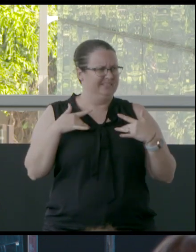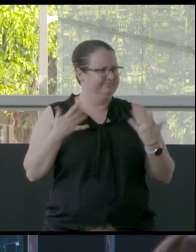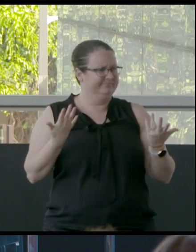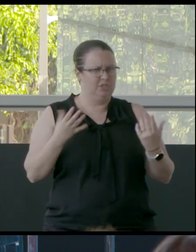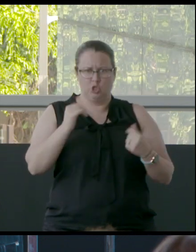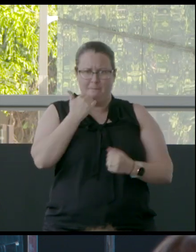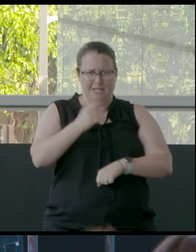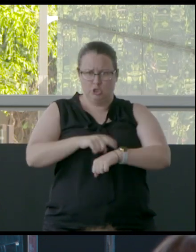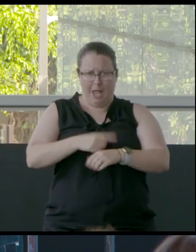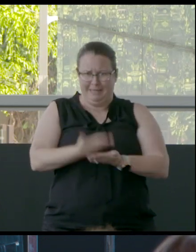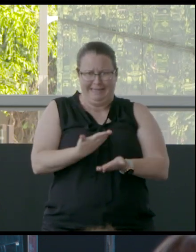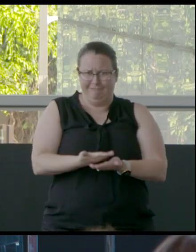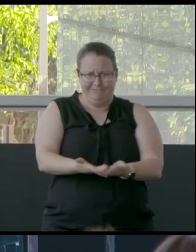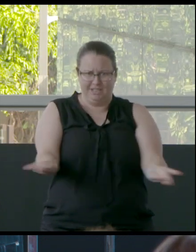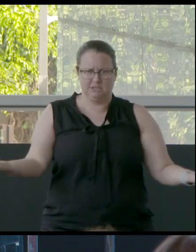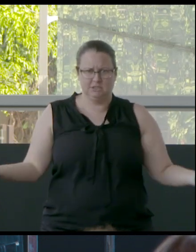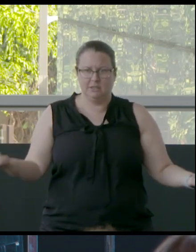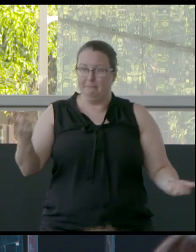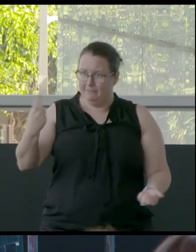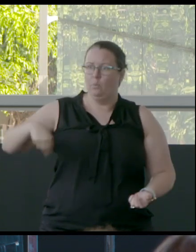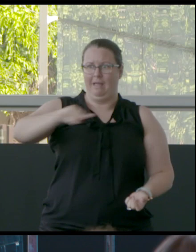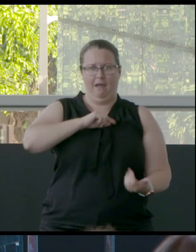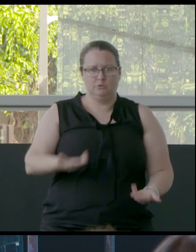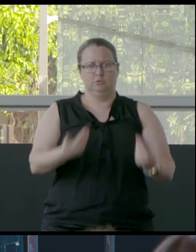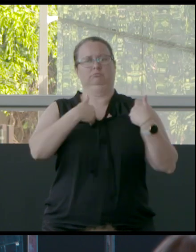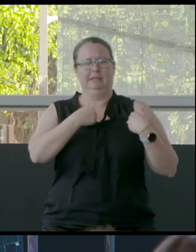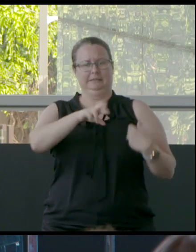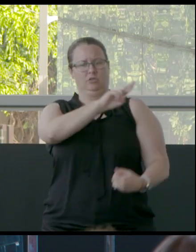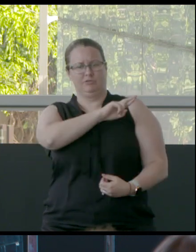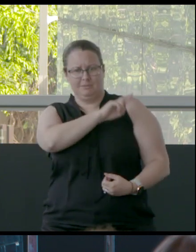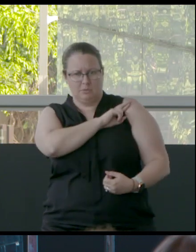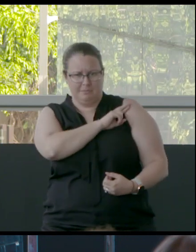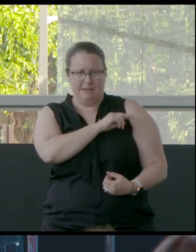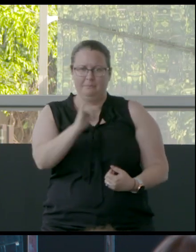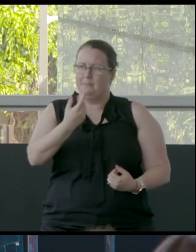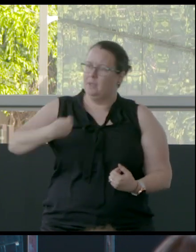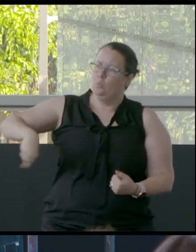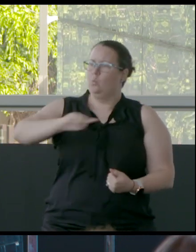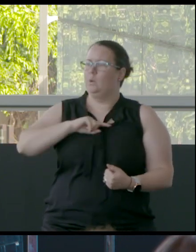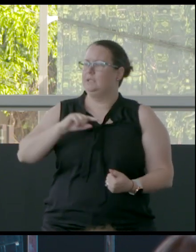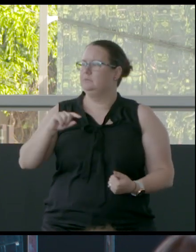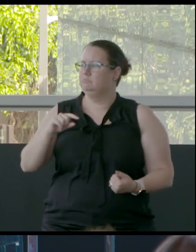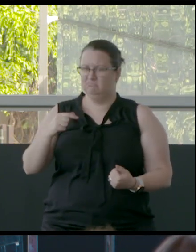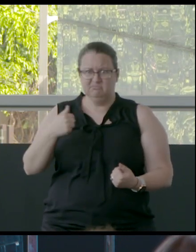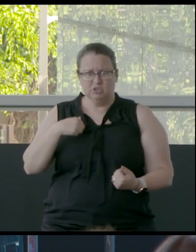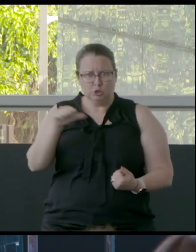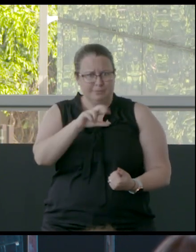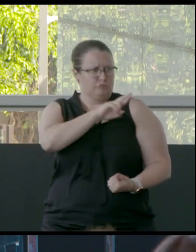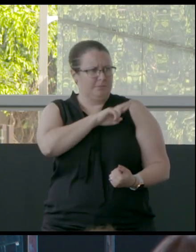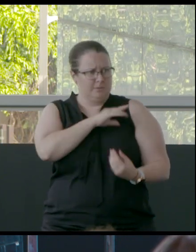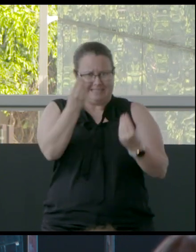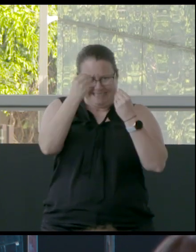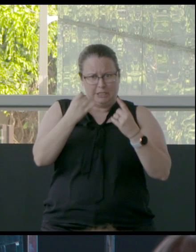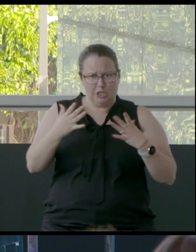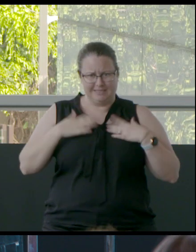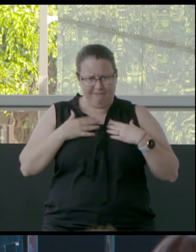much time. Like, maybe we have to take that responsibility, you know? Maybe we have to... It's on us to educate ourselves